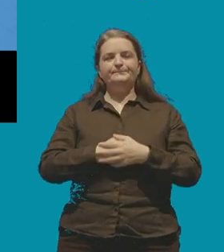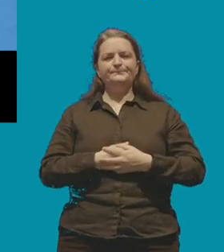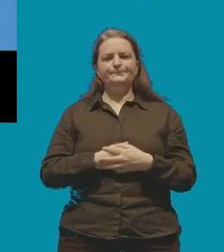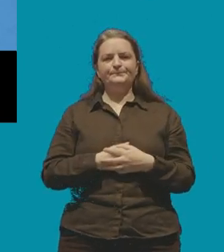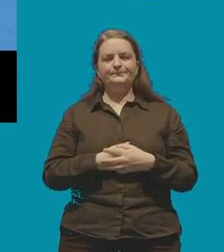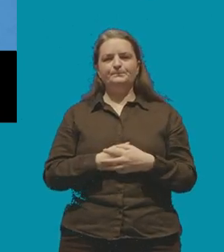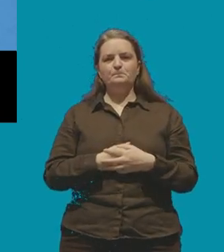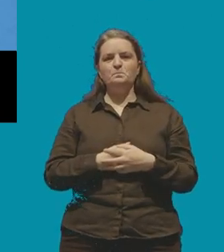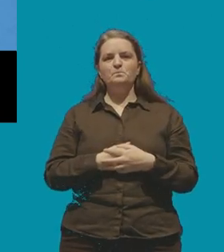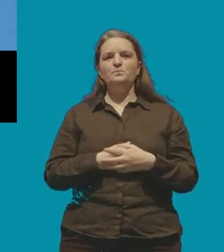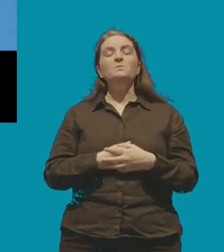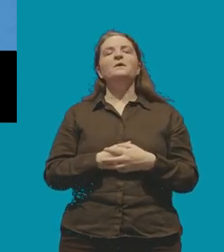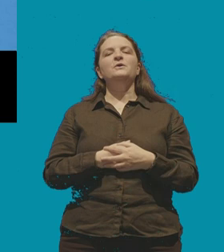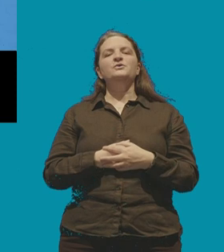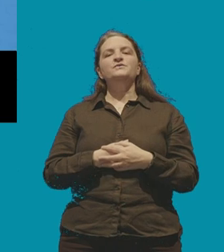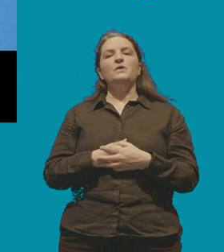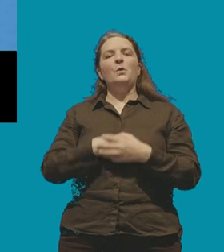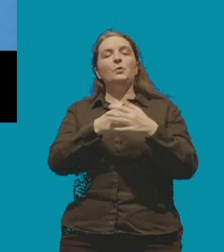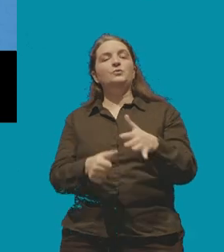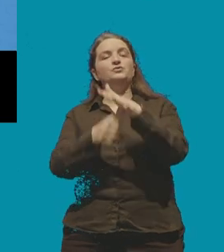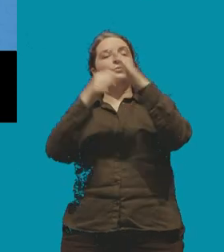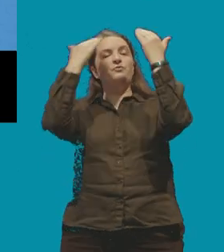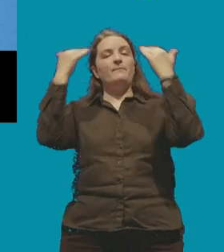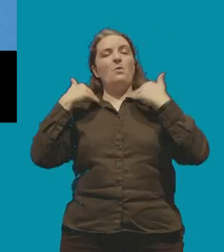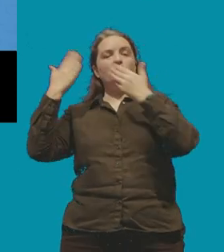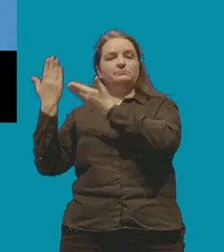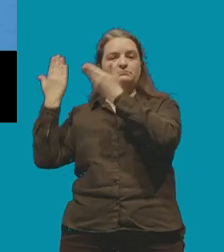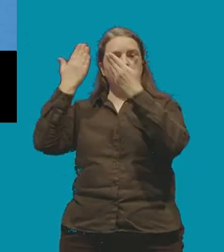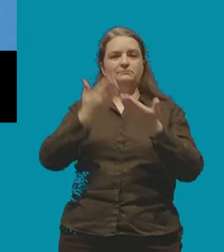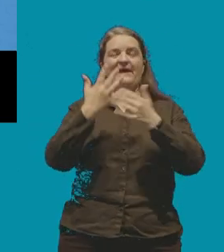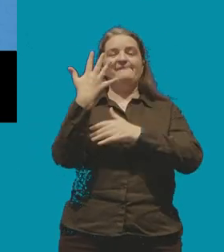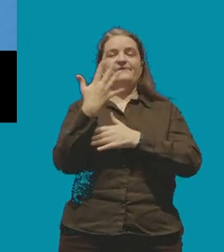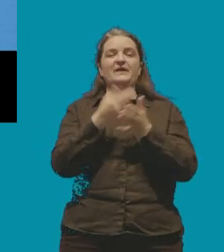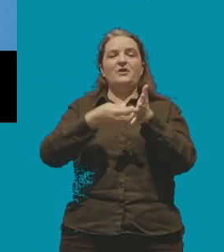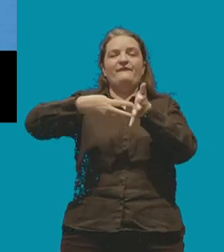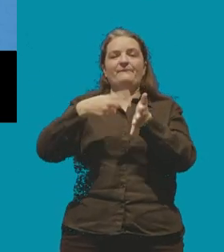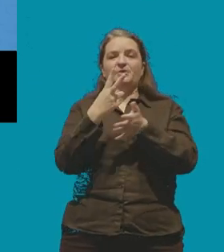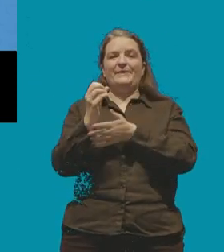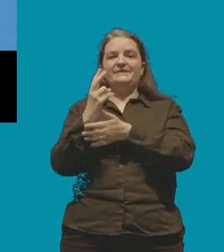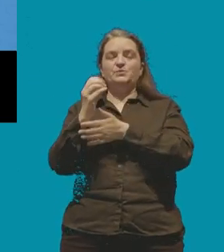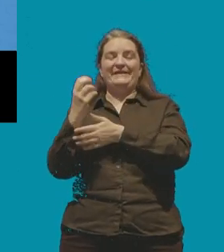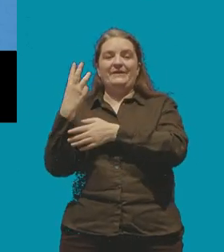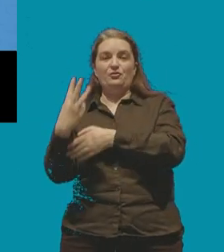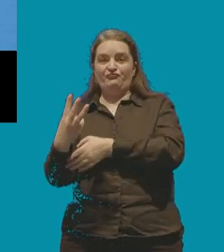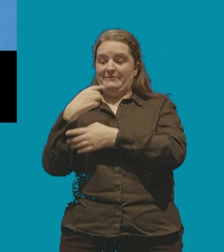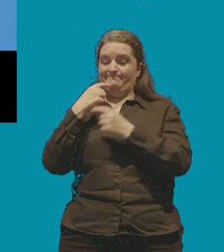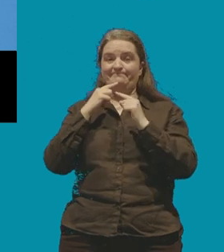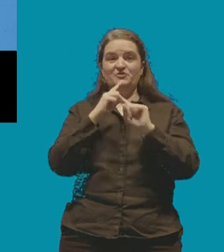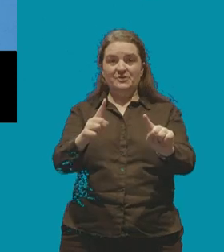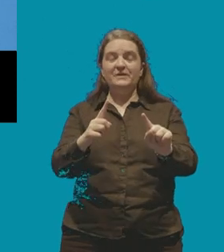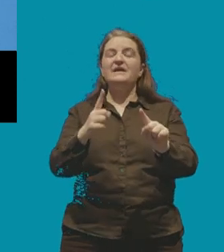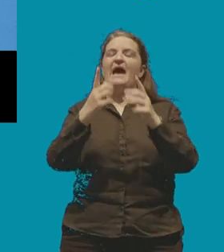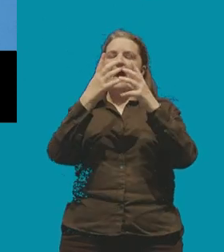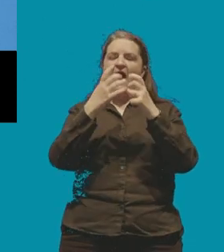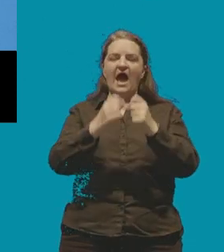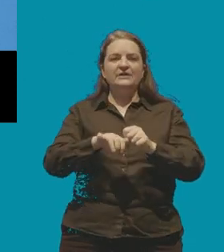comrades the judgment handed down by the supreme court on the 15th of november 2023 has both far-reaching